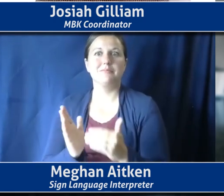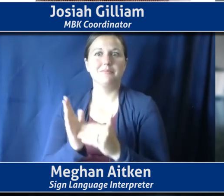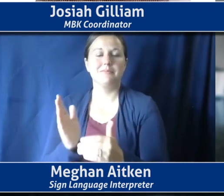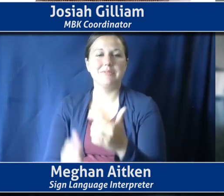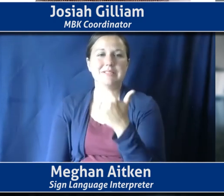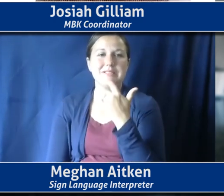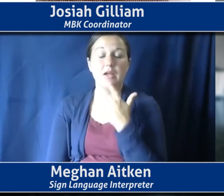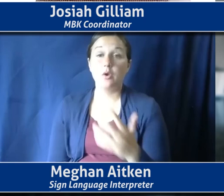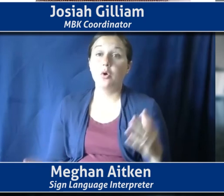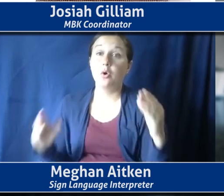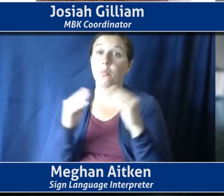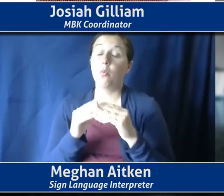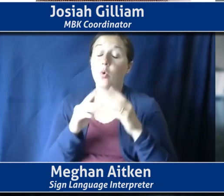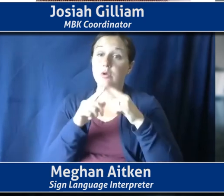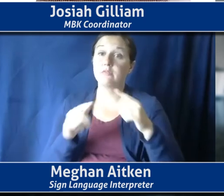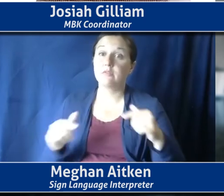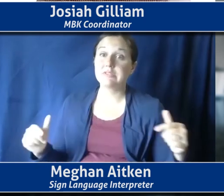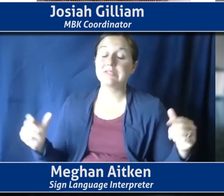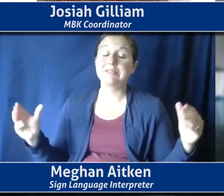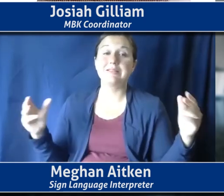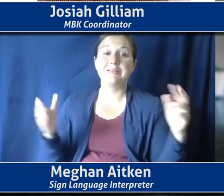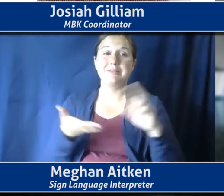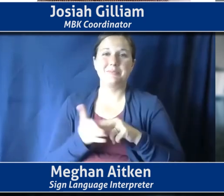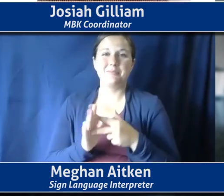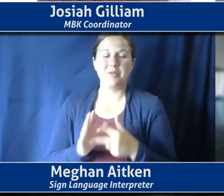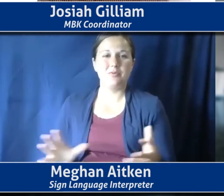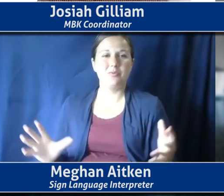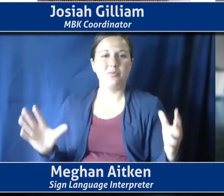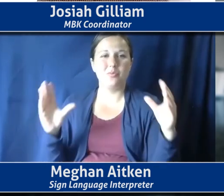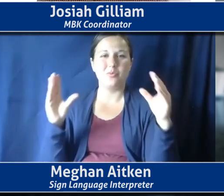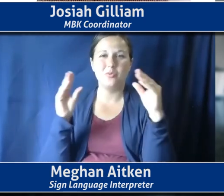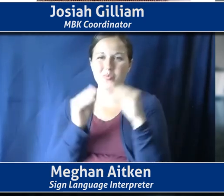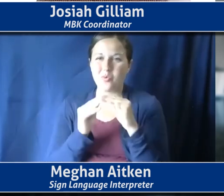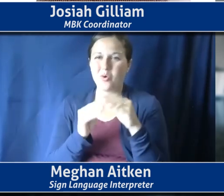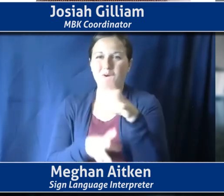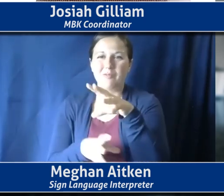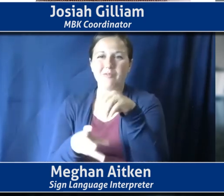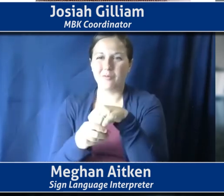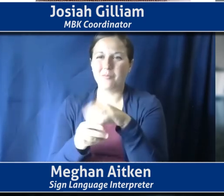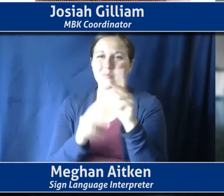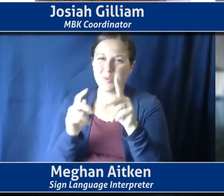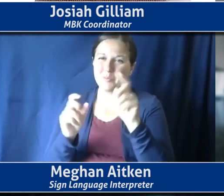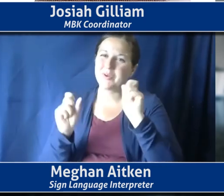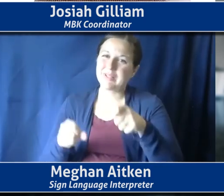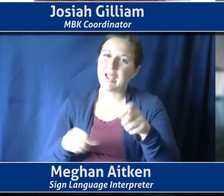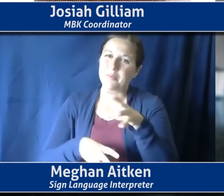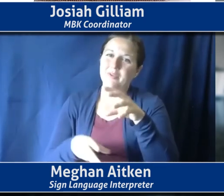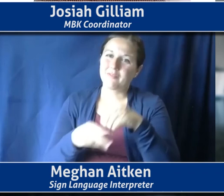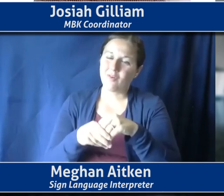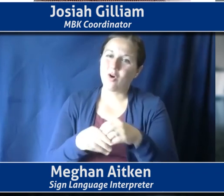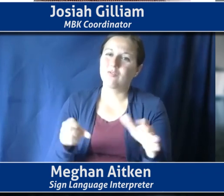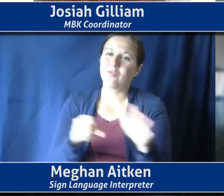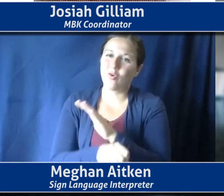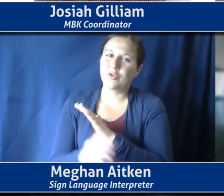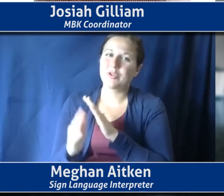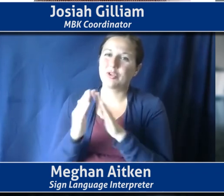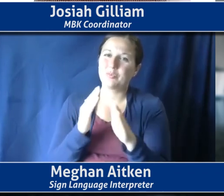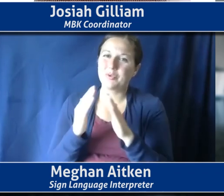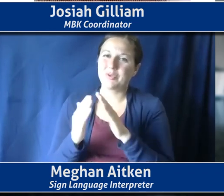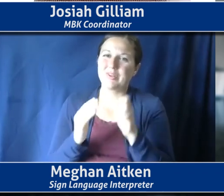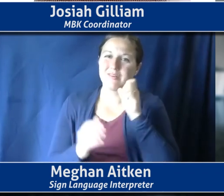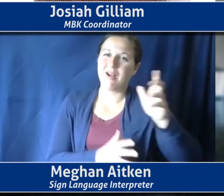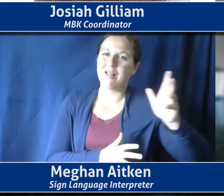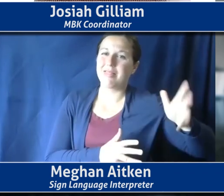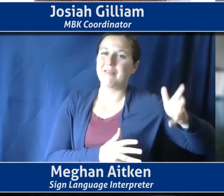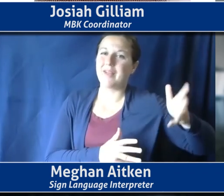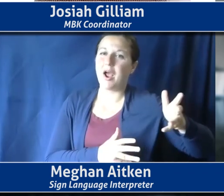are able to actually be, um, a part of the fabric of our communities fully and not be marginalized, the better